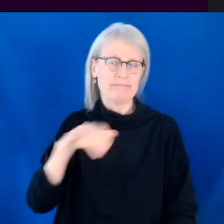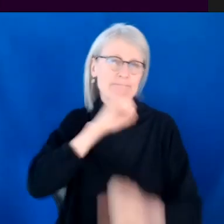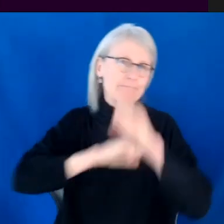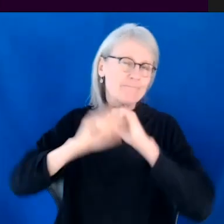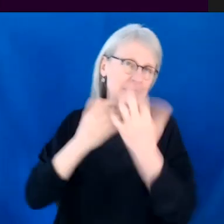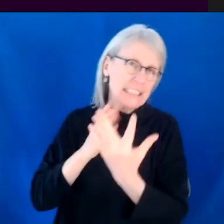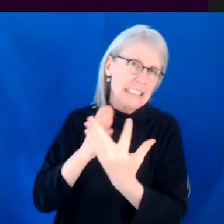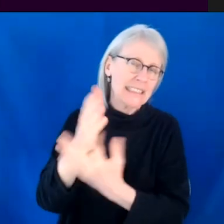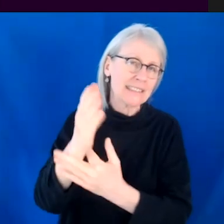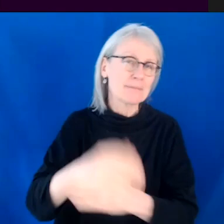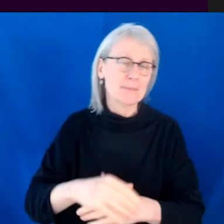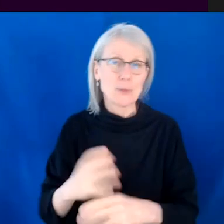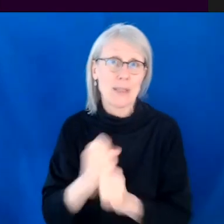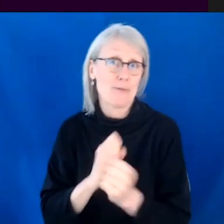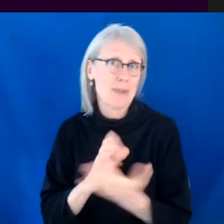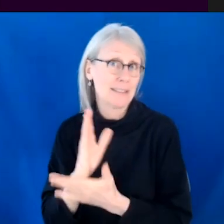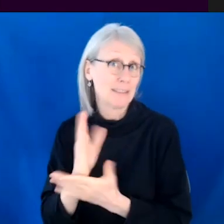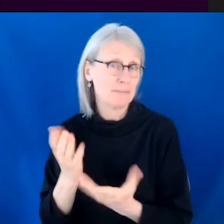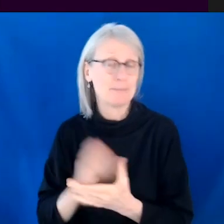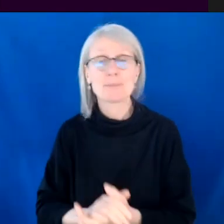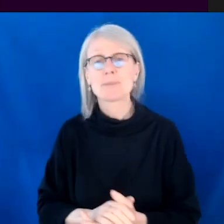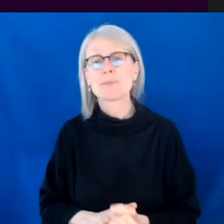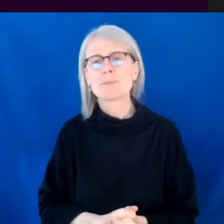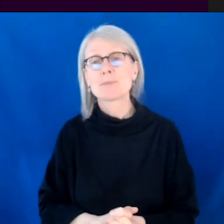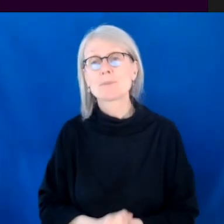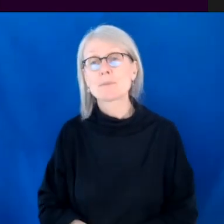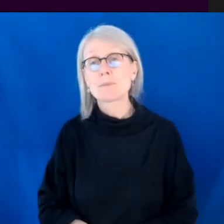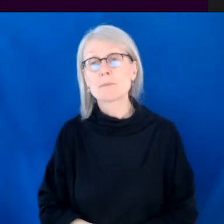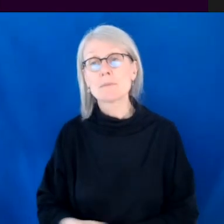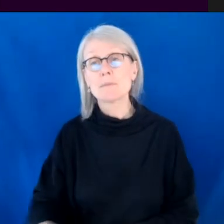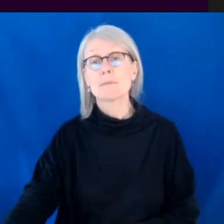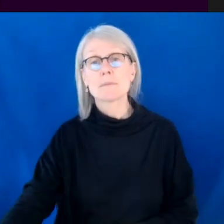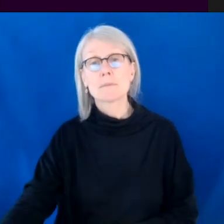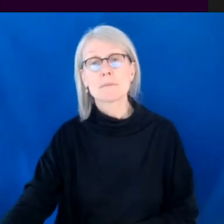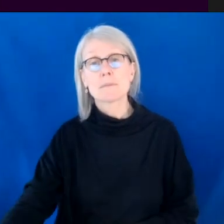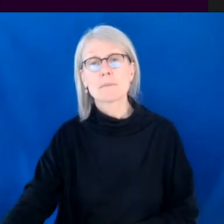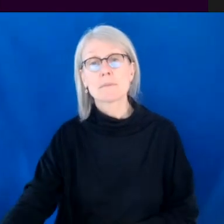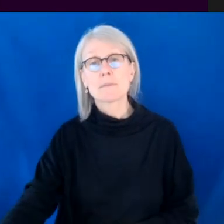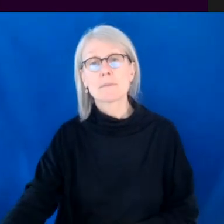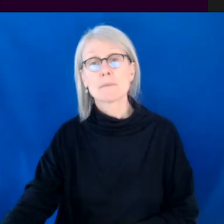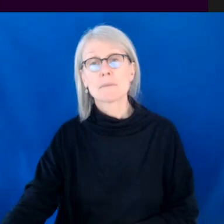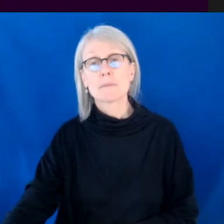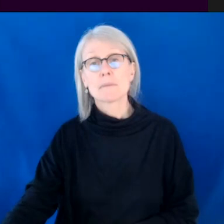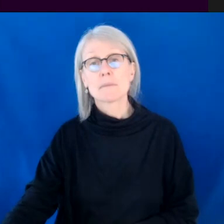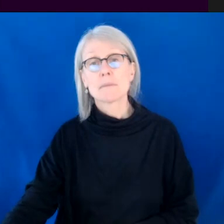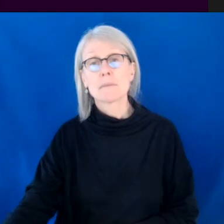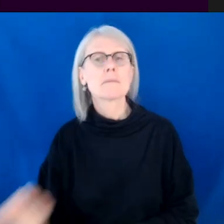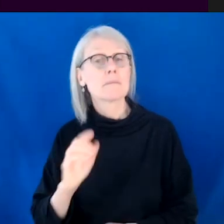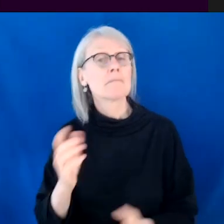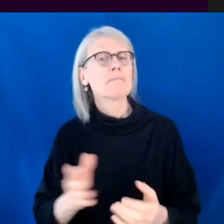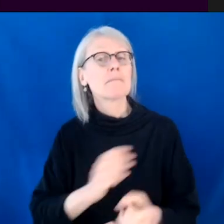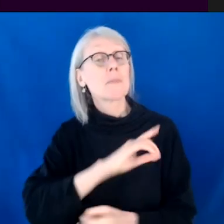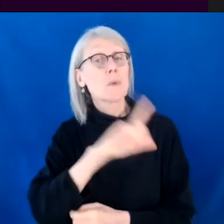Um, so what advice would you give to your past self when you first decided to become a writer